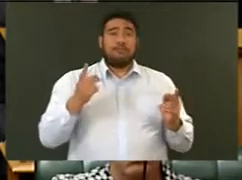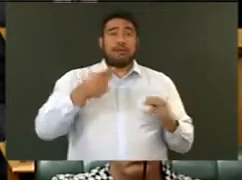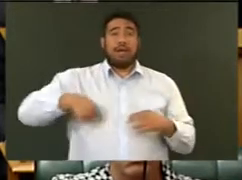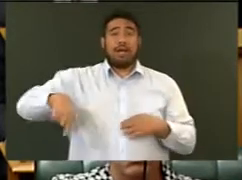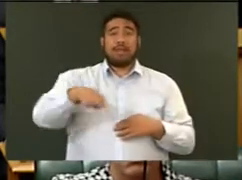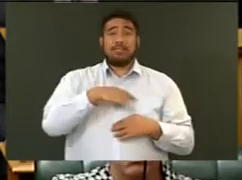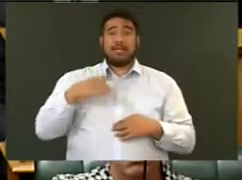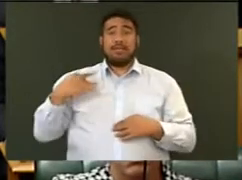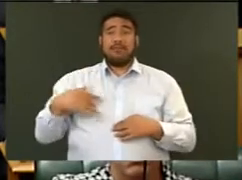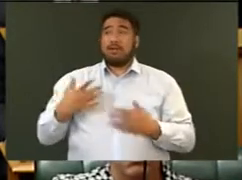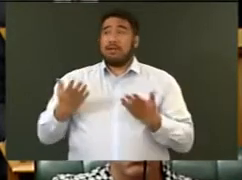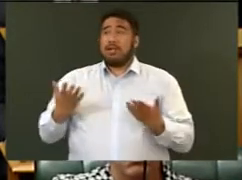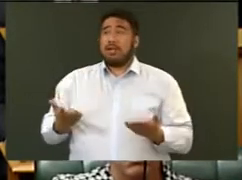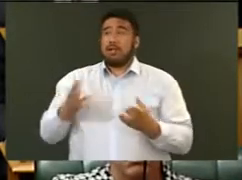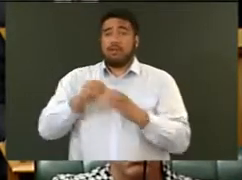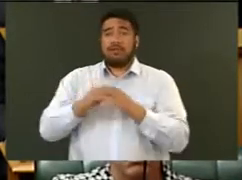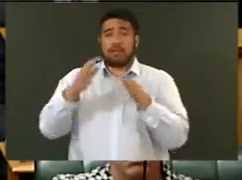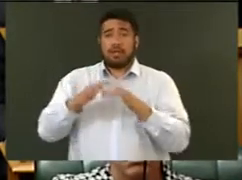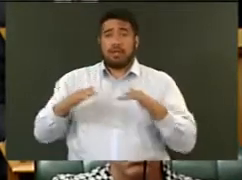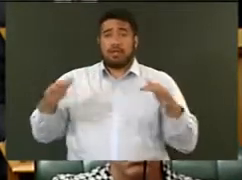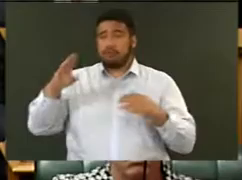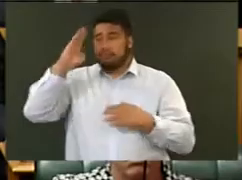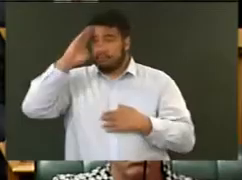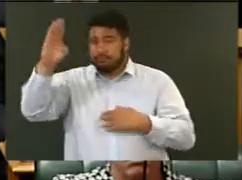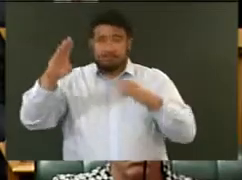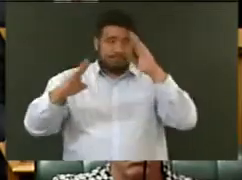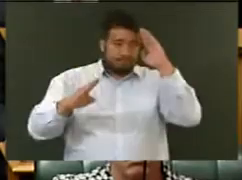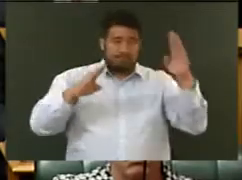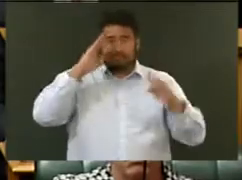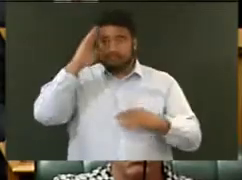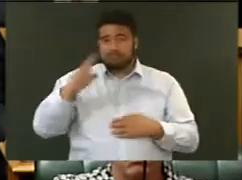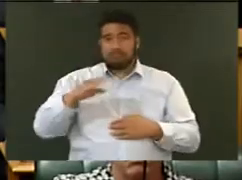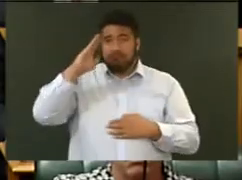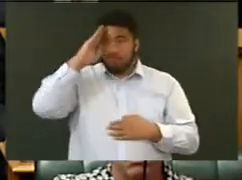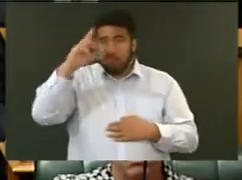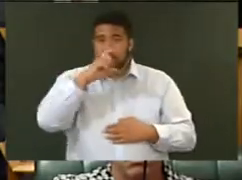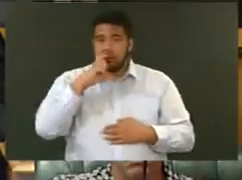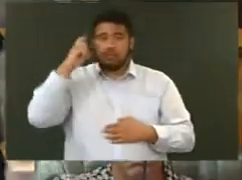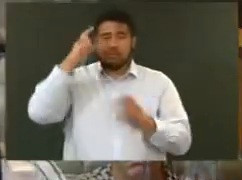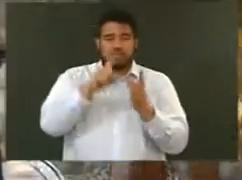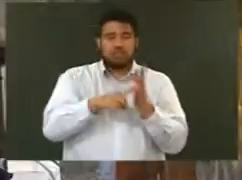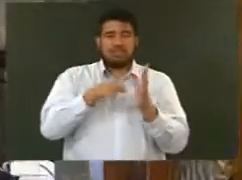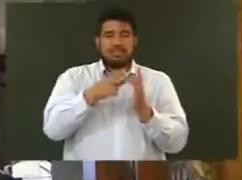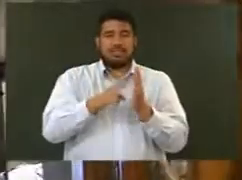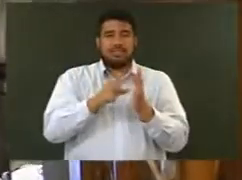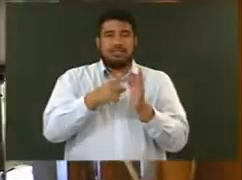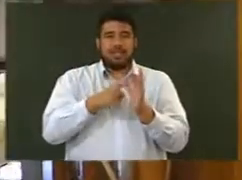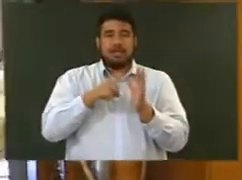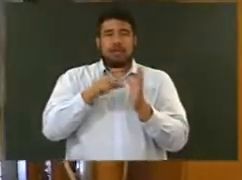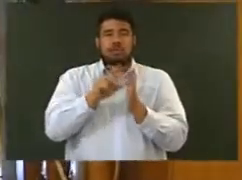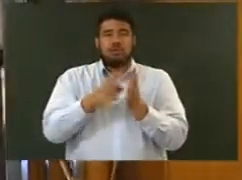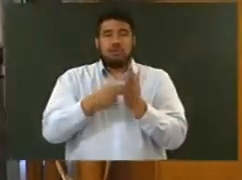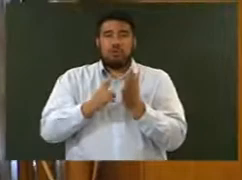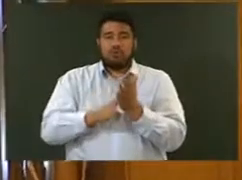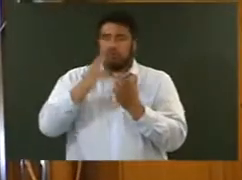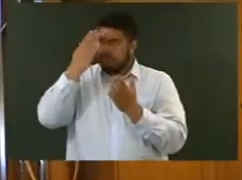Jacinda Ardern, tēnei te mihi atu ki a koe, nāu nei, i taiki tēnei tūranga. Mohi ana tātou o whāinga kia mahi